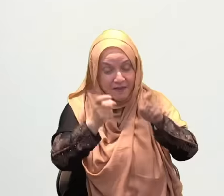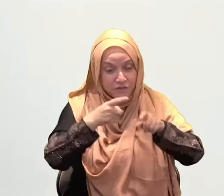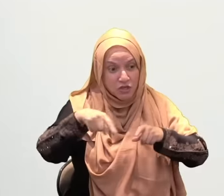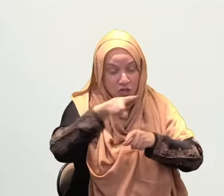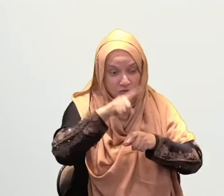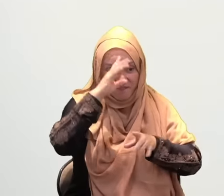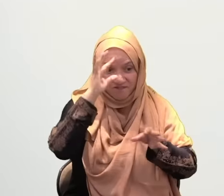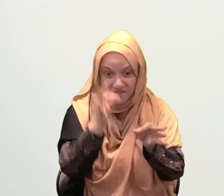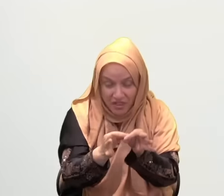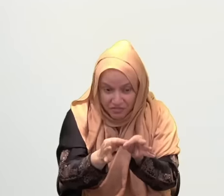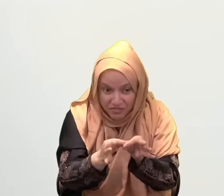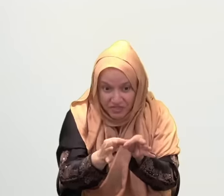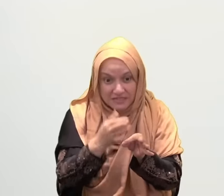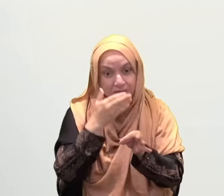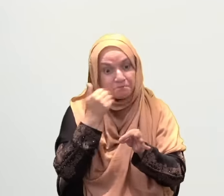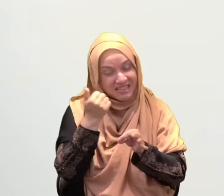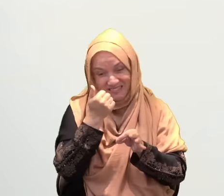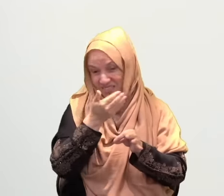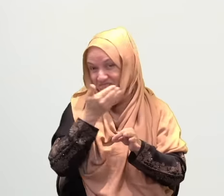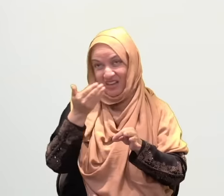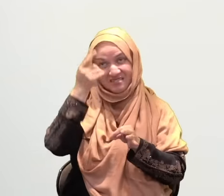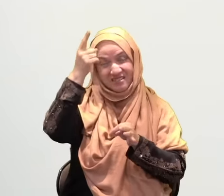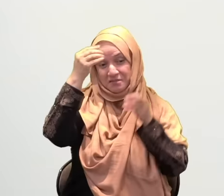Allah subhanahu wa'ala